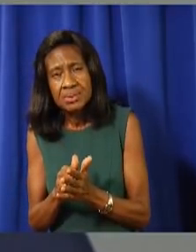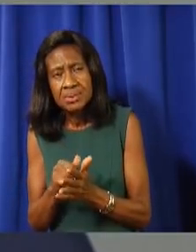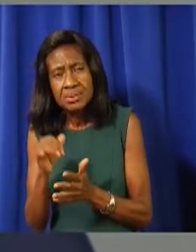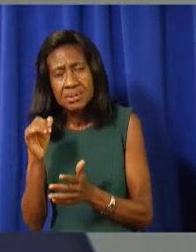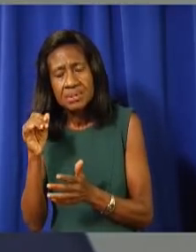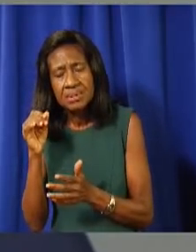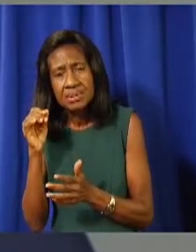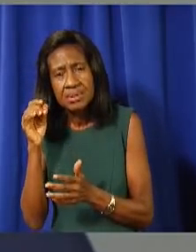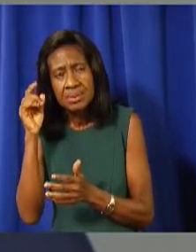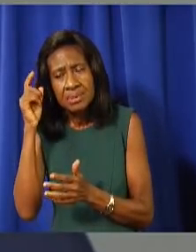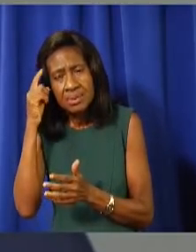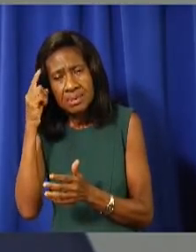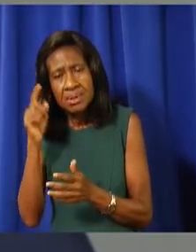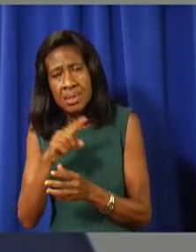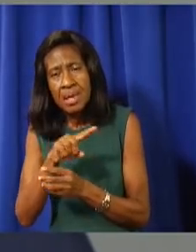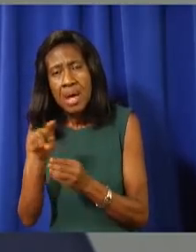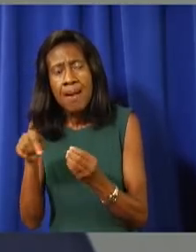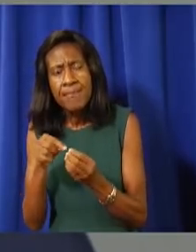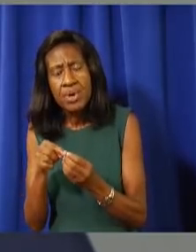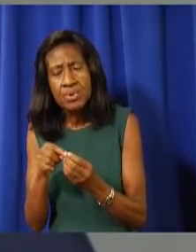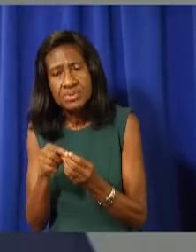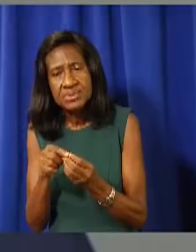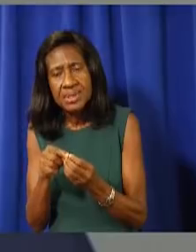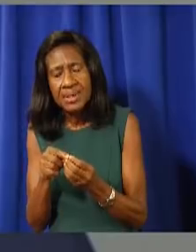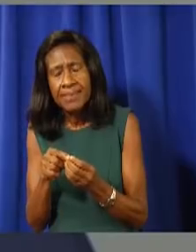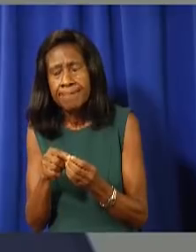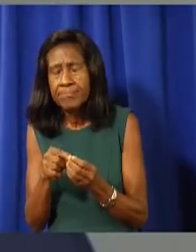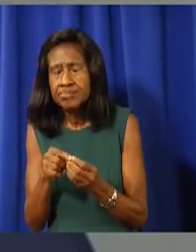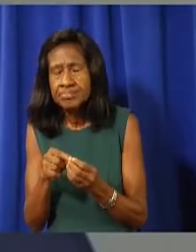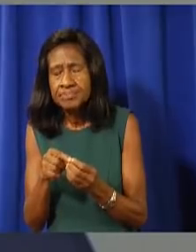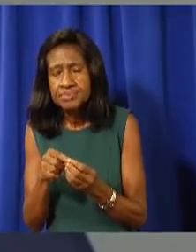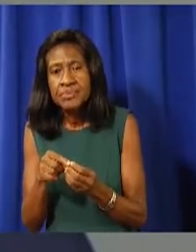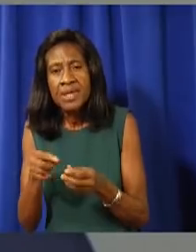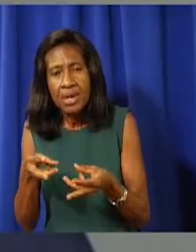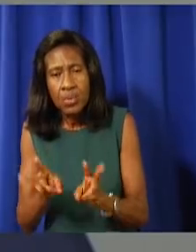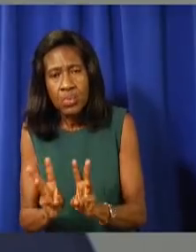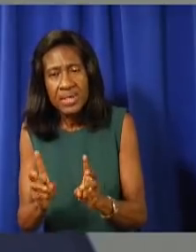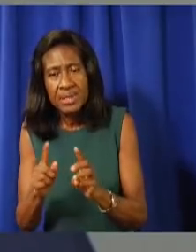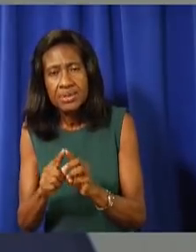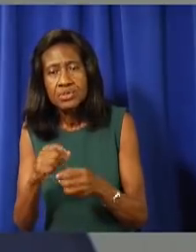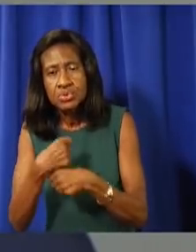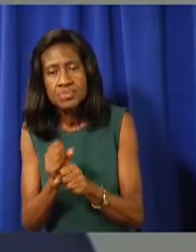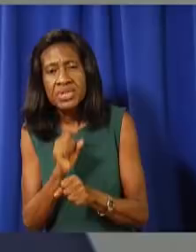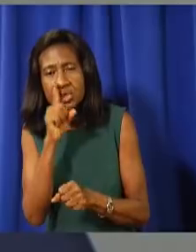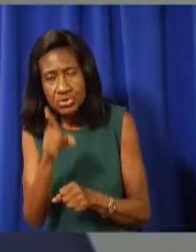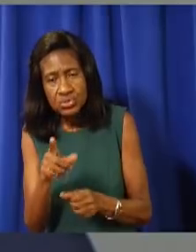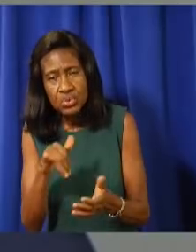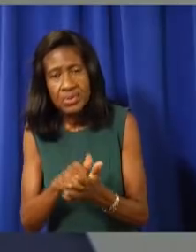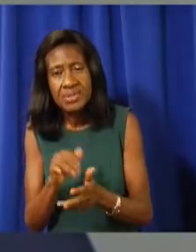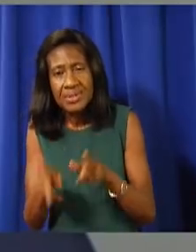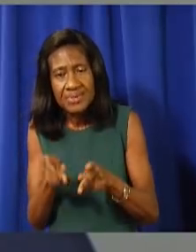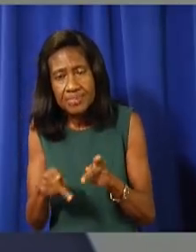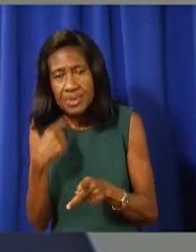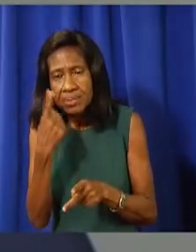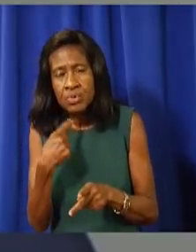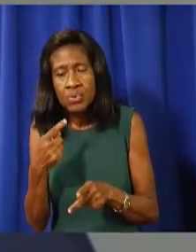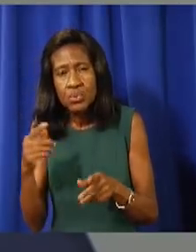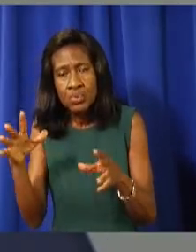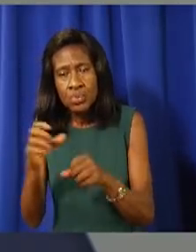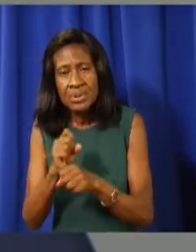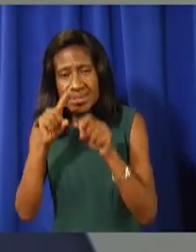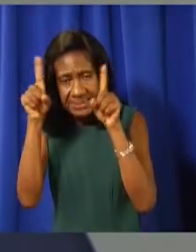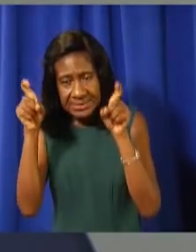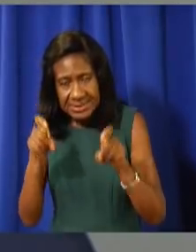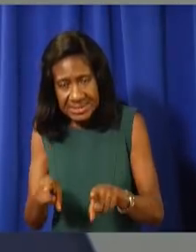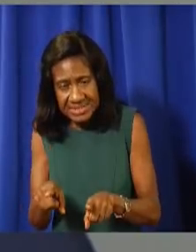They can get the QR code that we can be confirmed, confident that they are securely verified, which will increase the demand. I wouldn't expect the airlines to